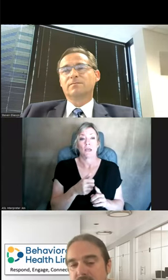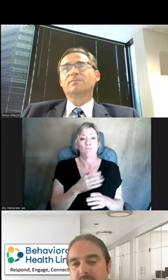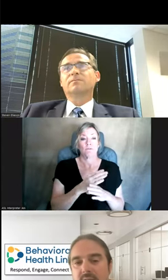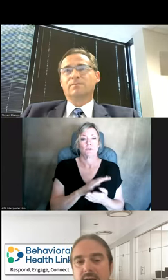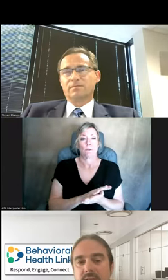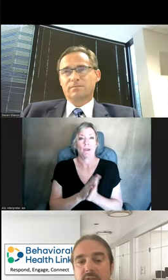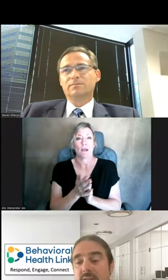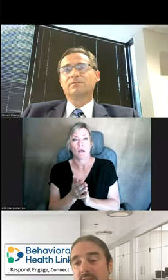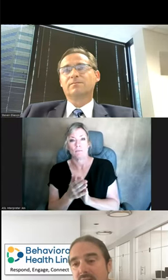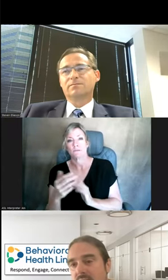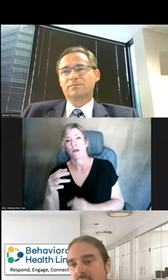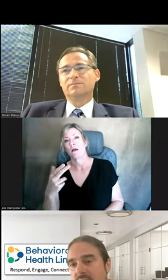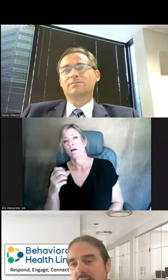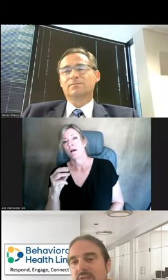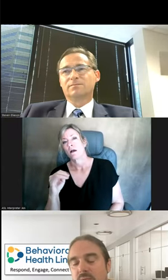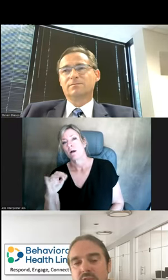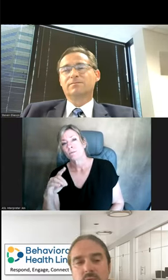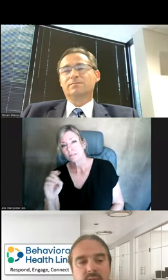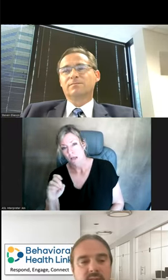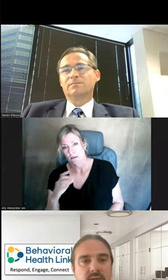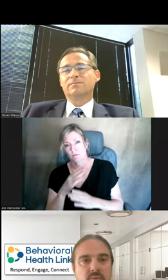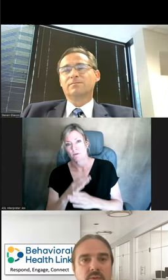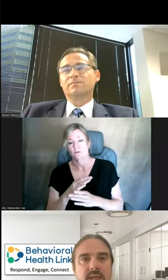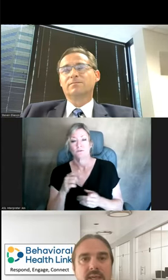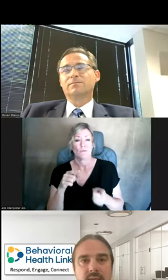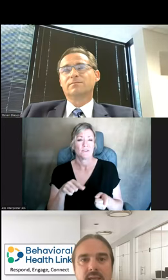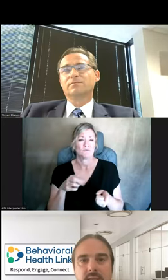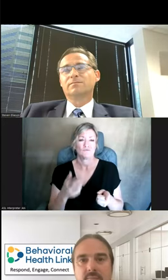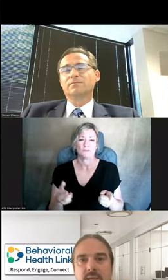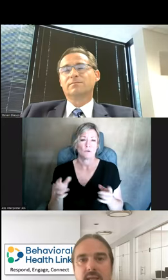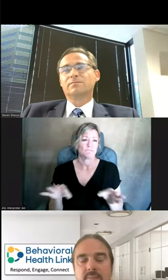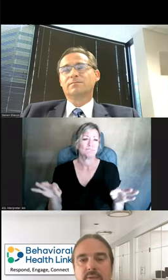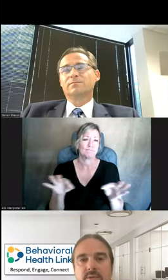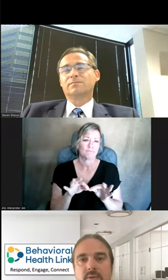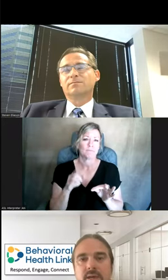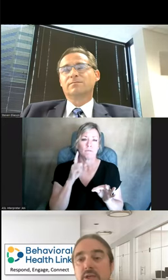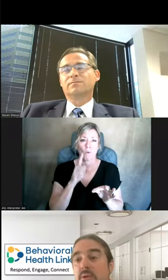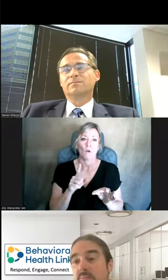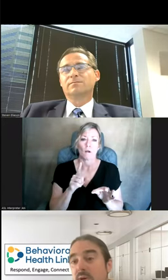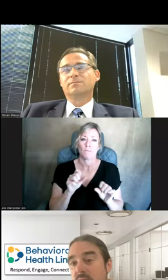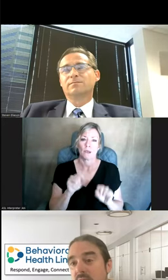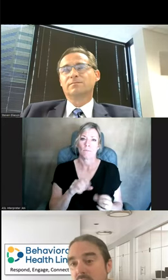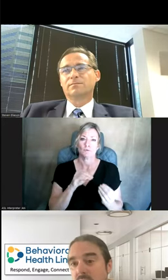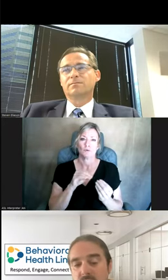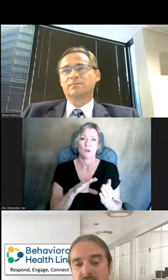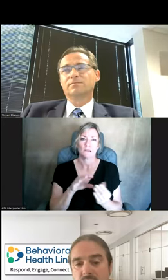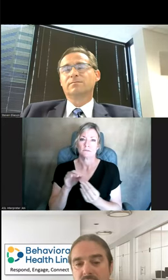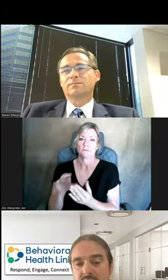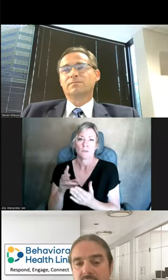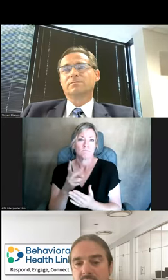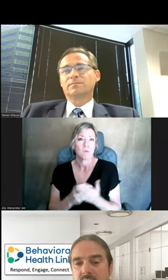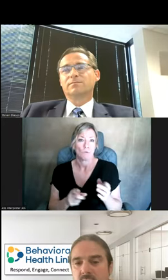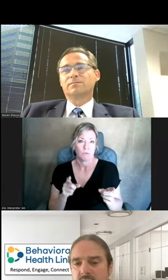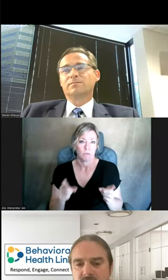prevention. So again, this resource, I think, is really key in being able to address both issues in many